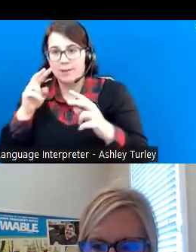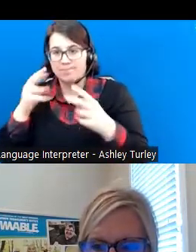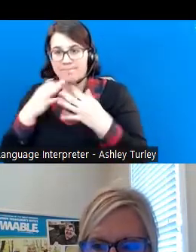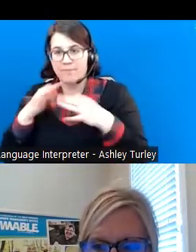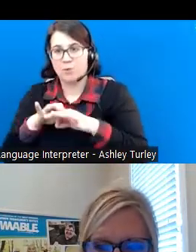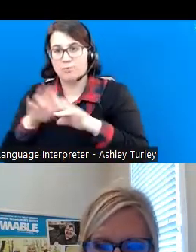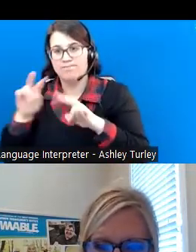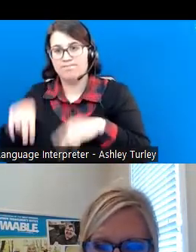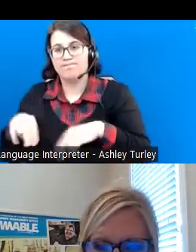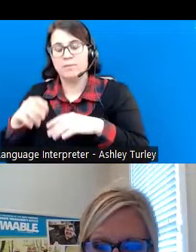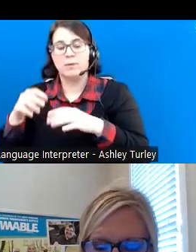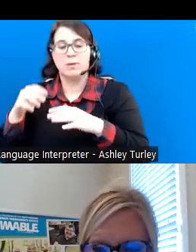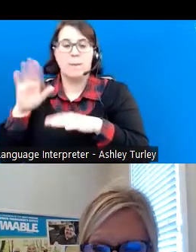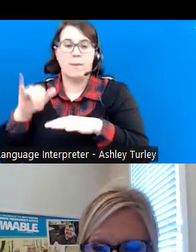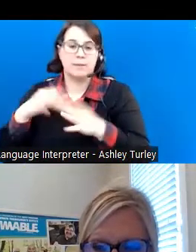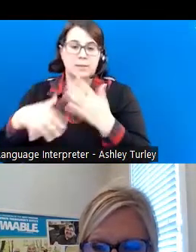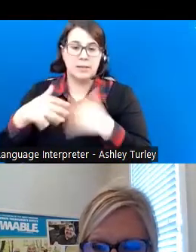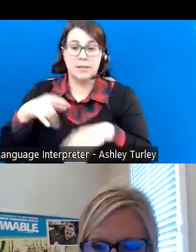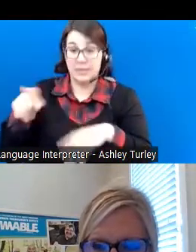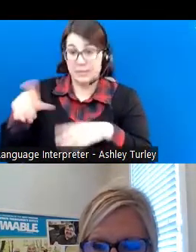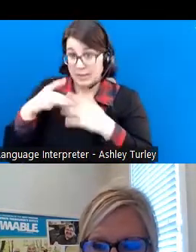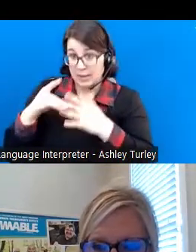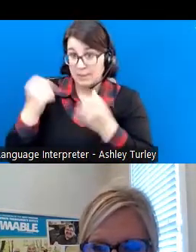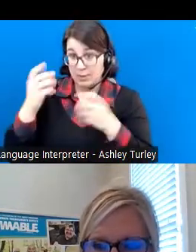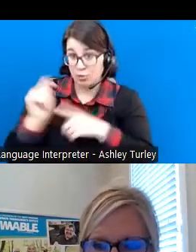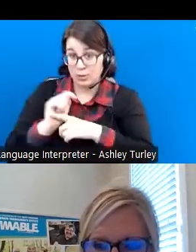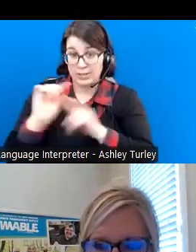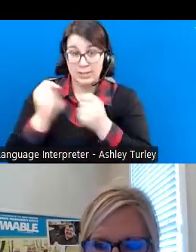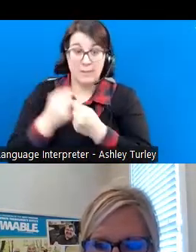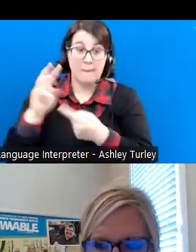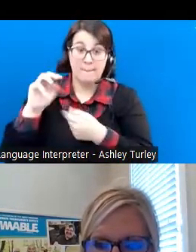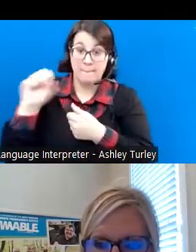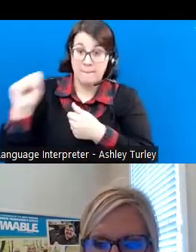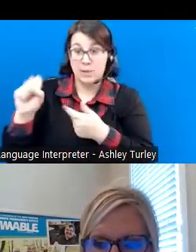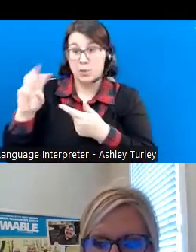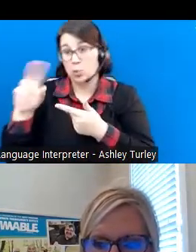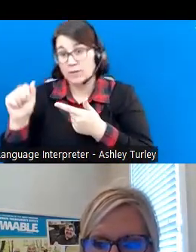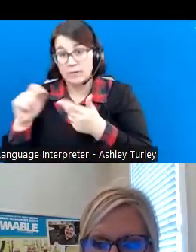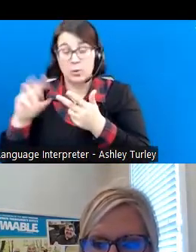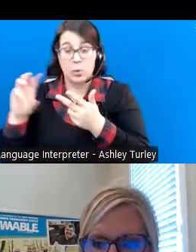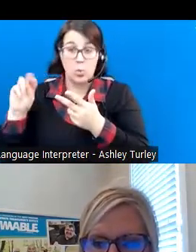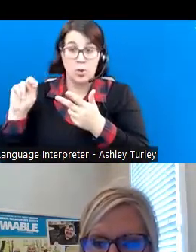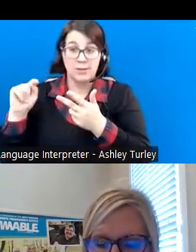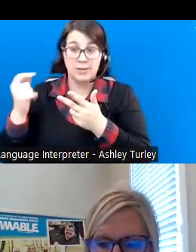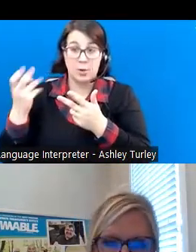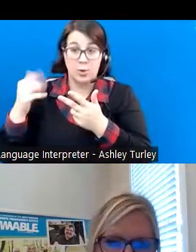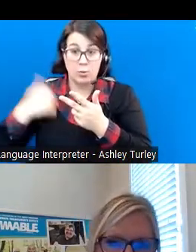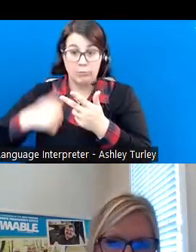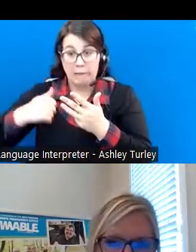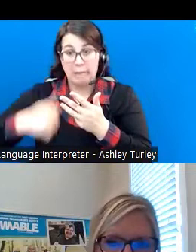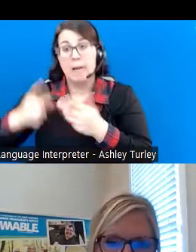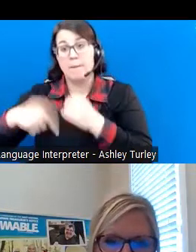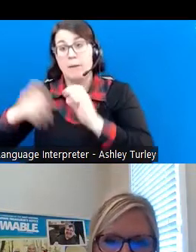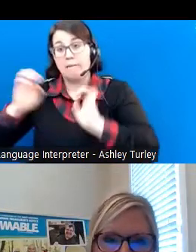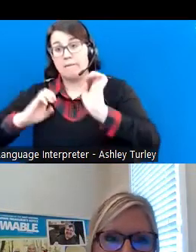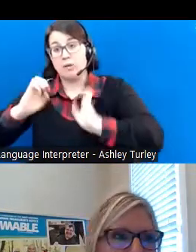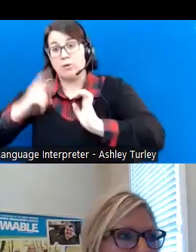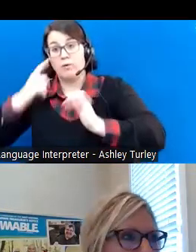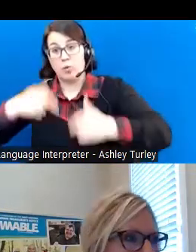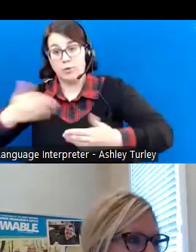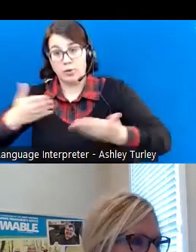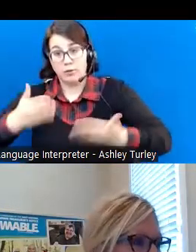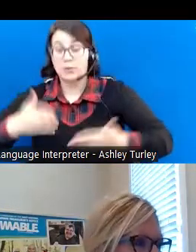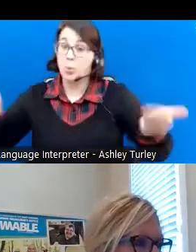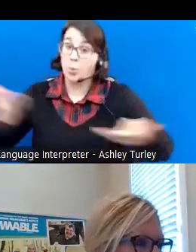teams in West Virginia, Massachusetts, and Ontario, Canada in the evaluation of human services. So